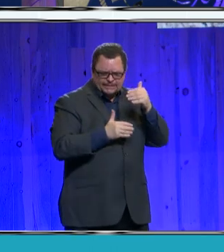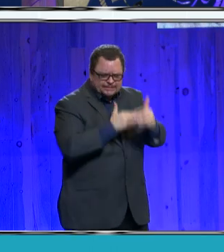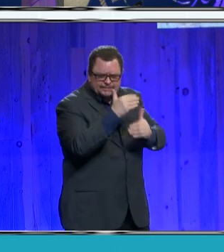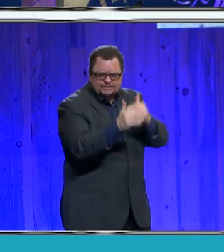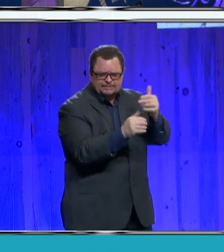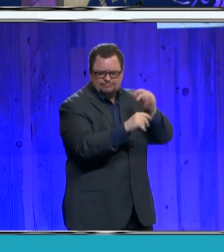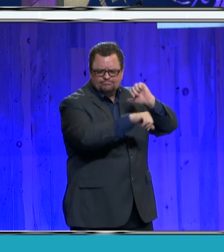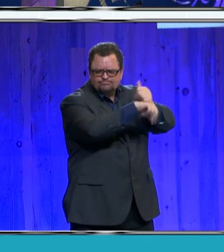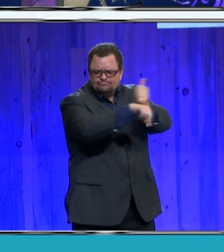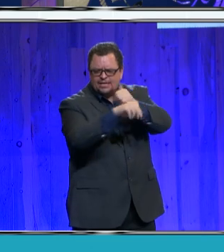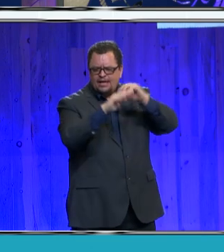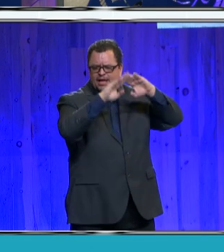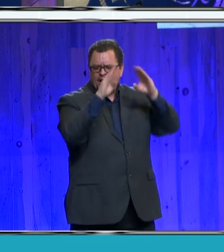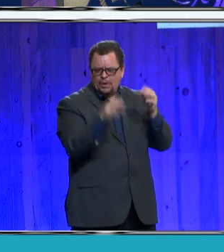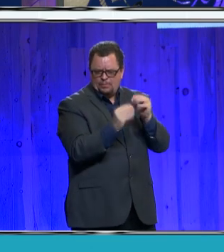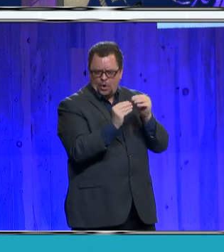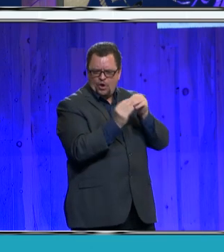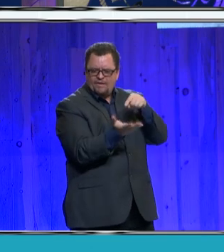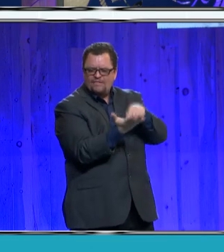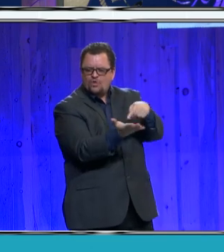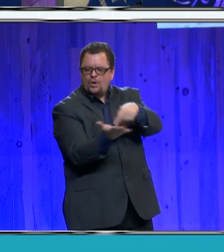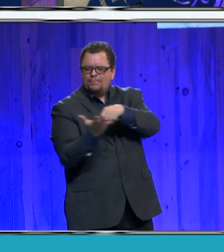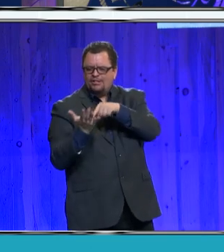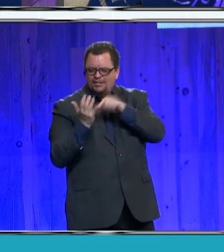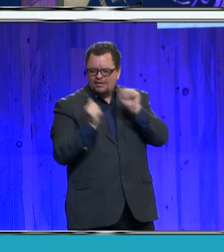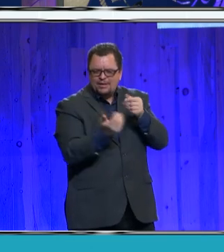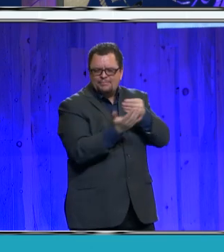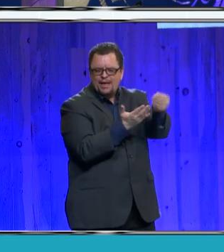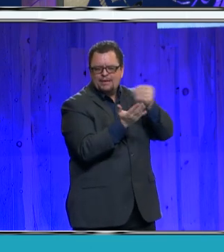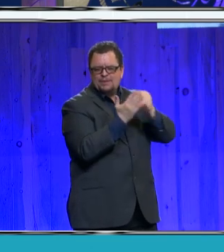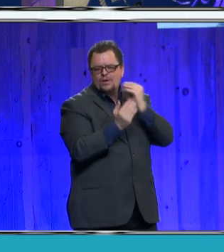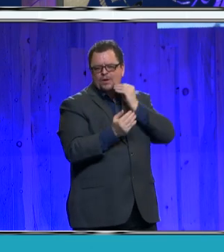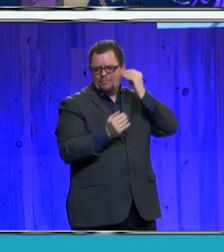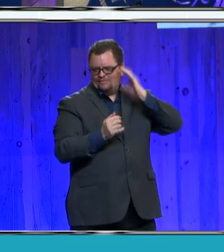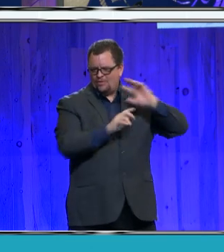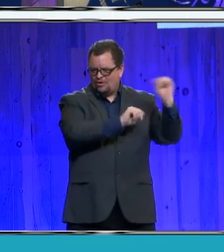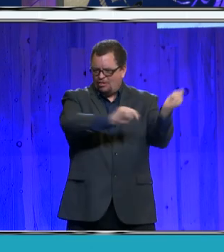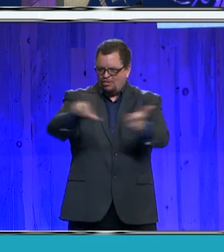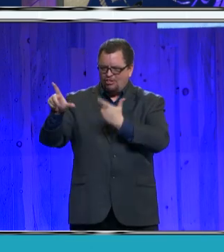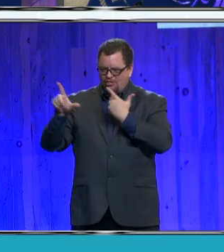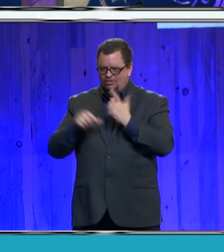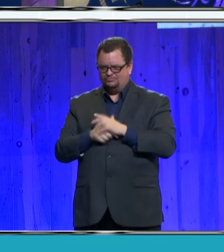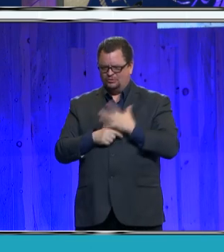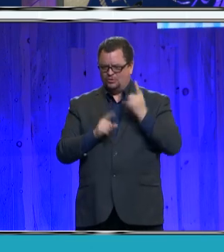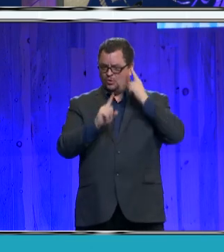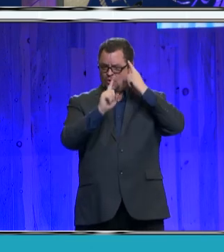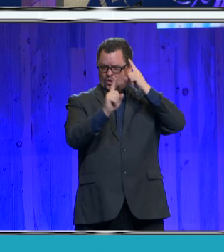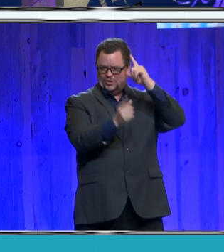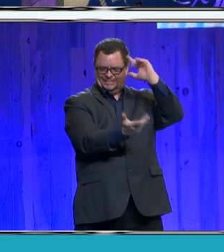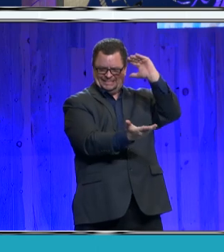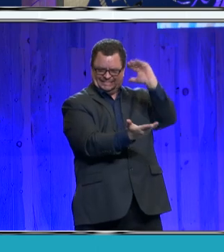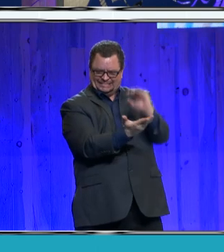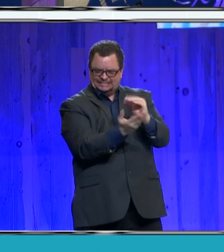includes senior tax exemption portability and reducing initial development land use review time, among